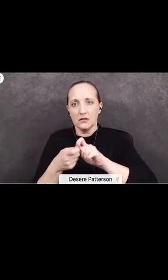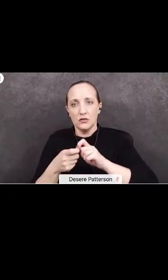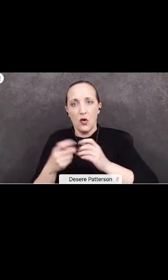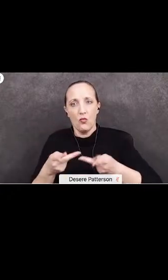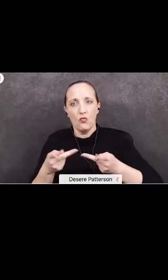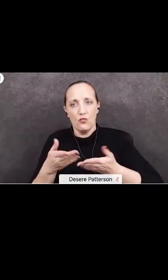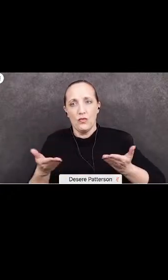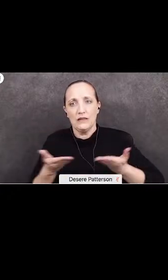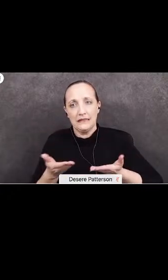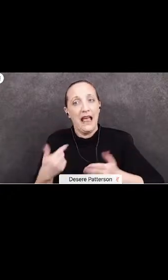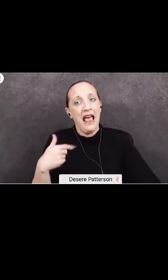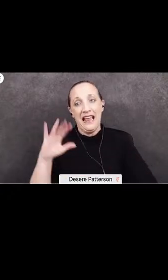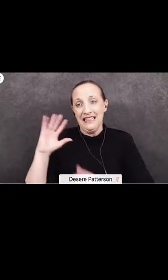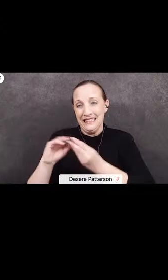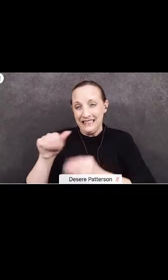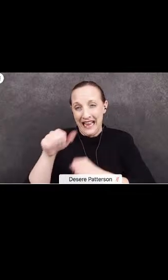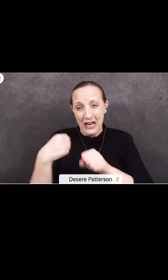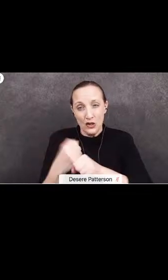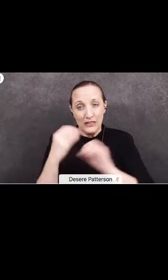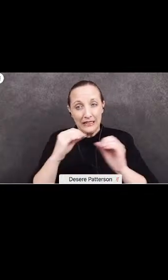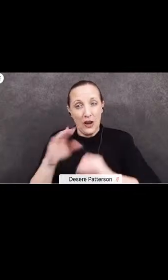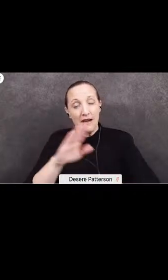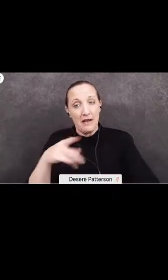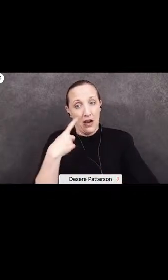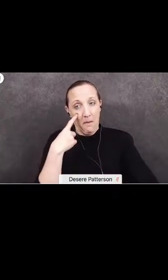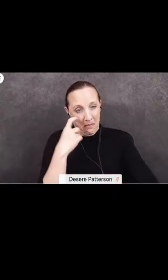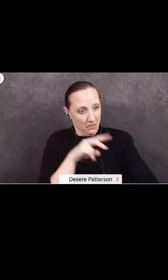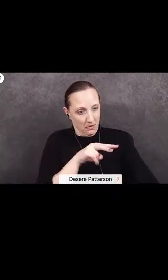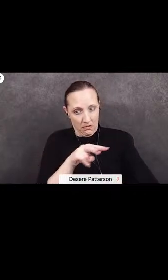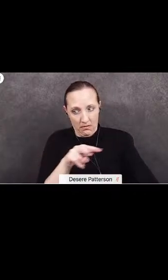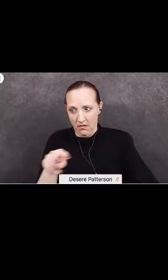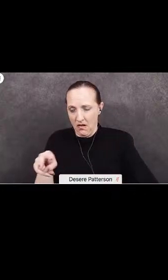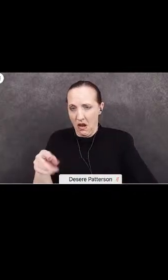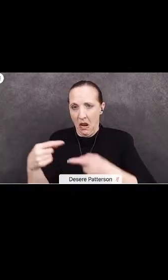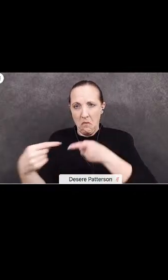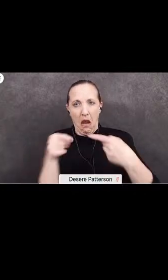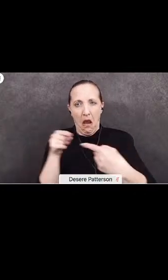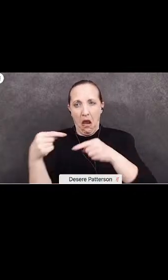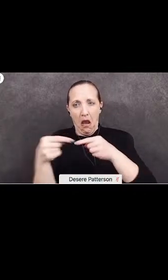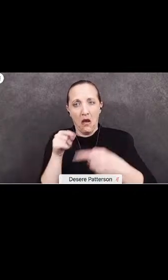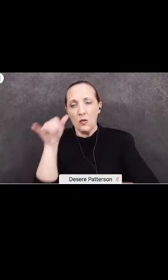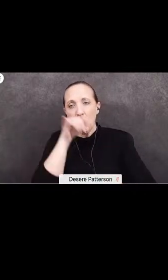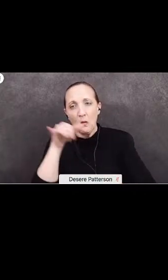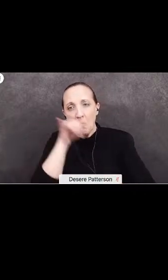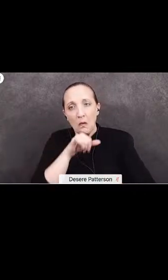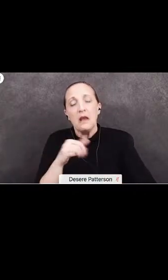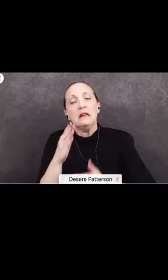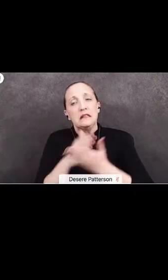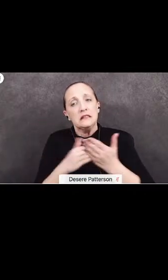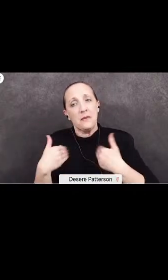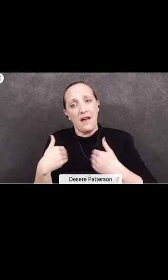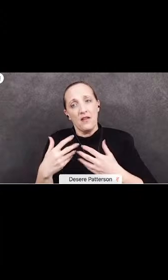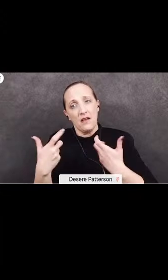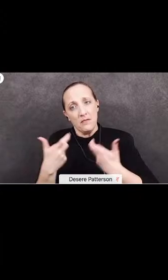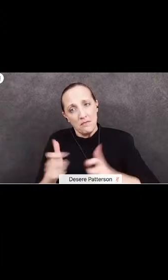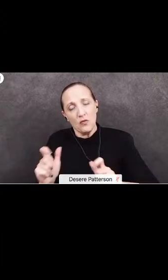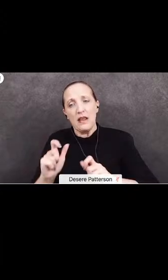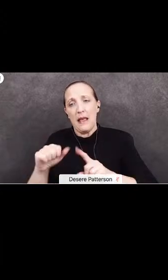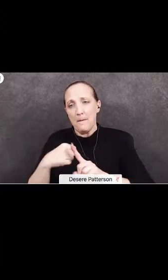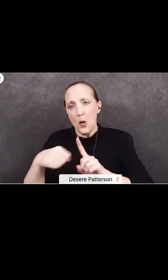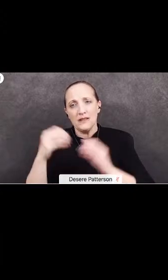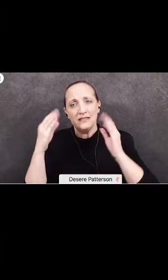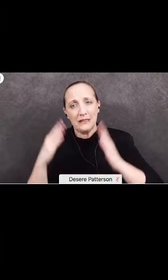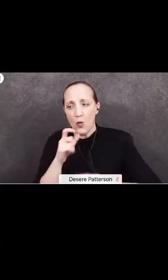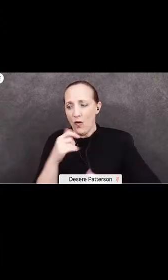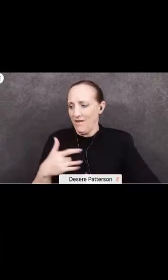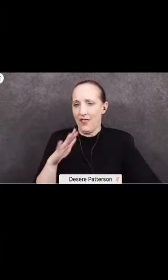teaching, I never felt so much hostility and witnessed so much staff division. There are some very gravely abusive teachers here that felt it is their